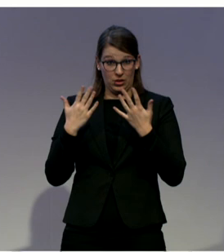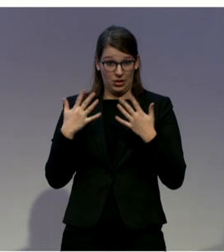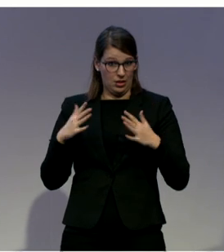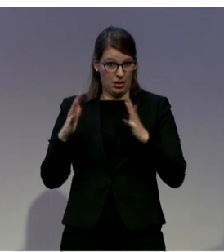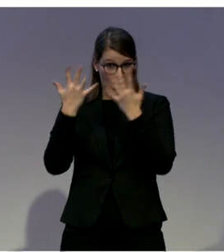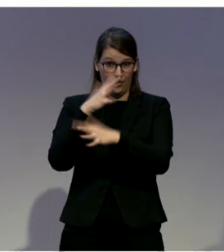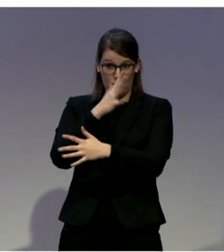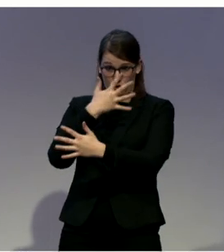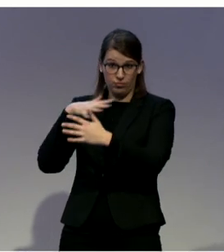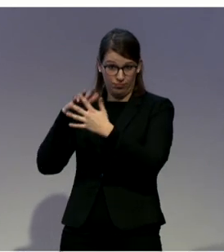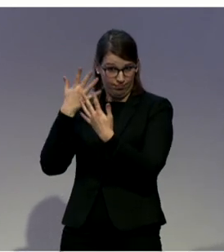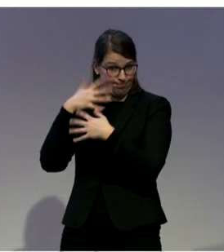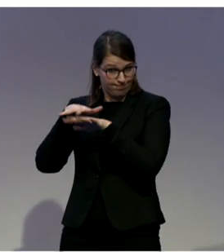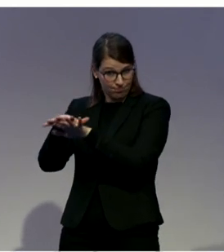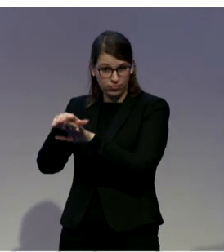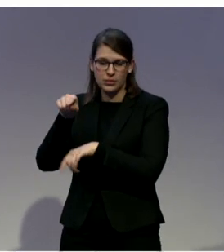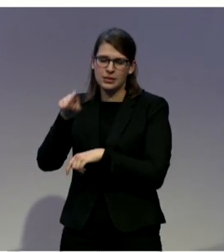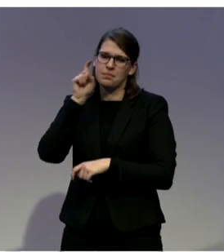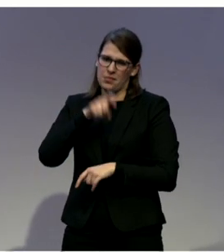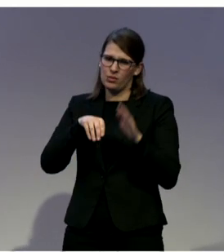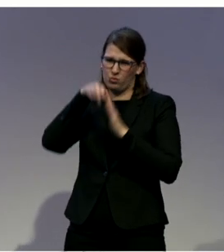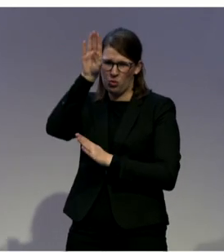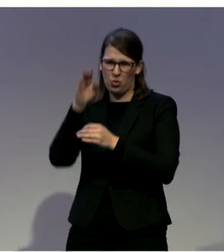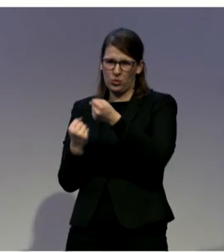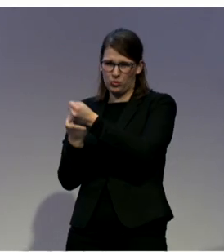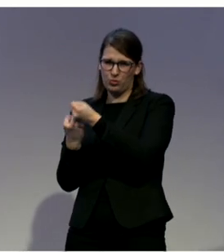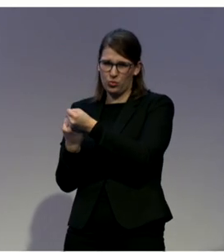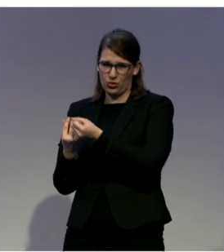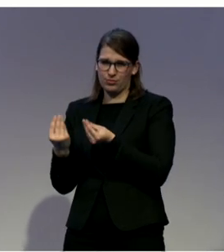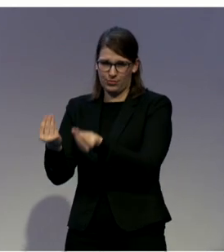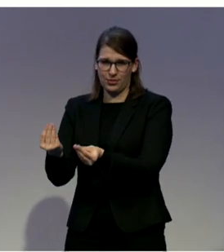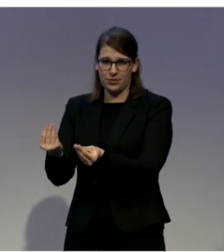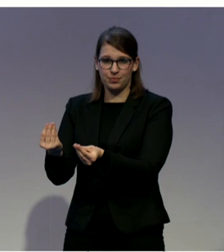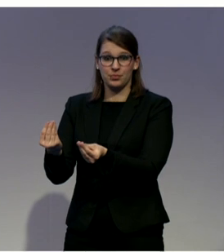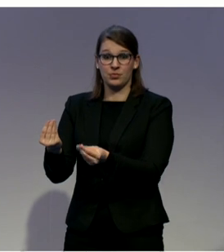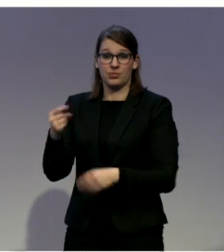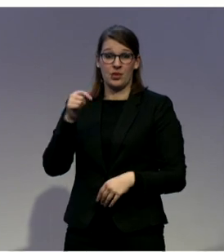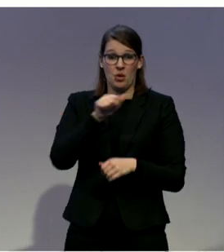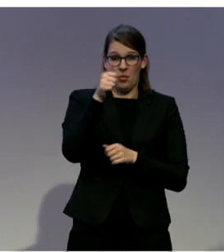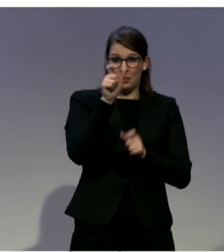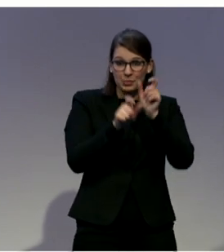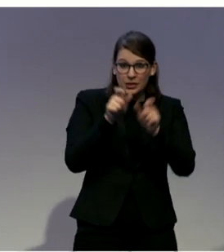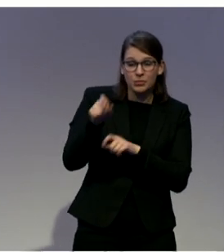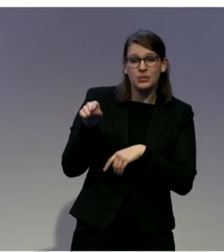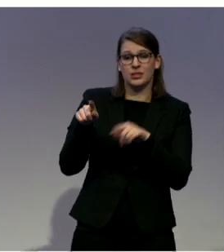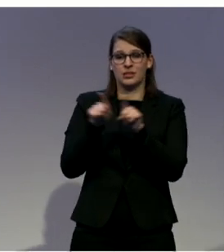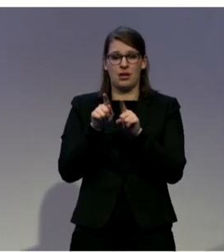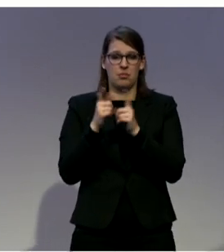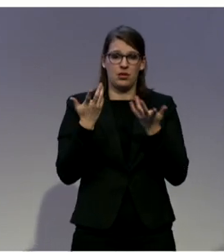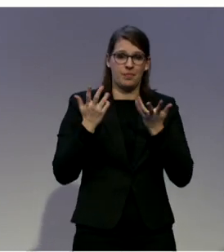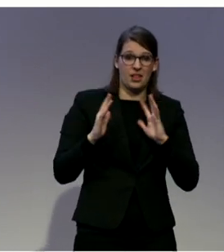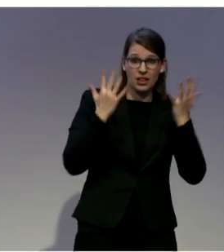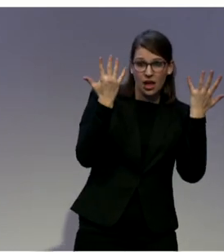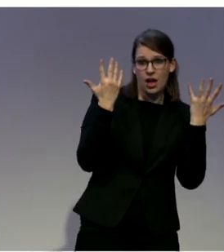And people also needing life-saving equipments live in the supported housing in our